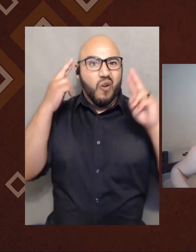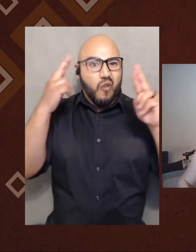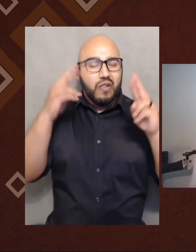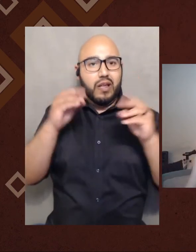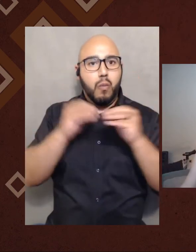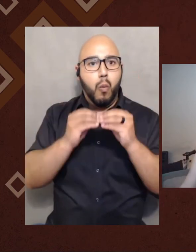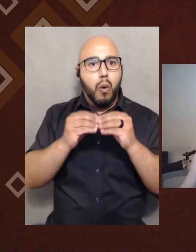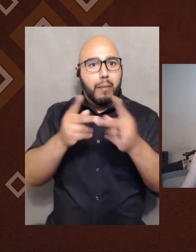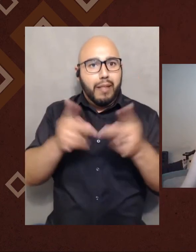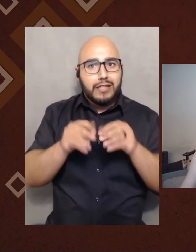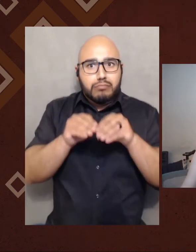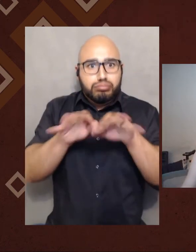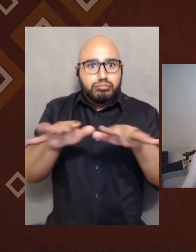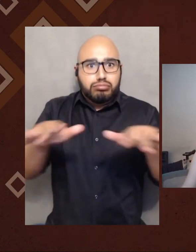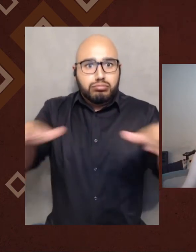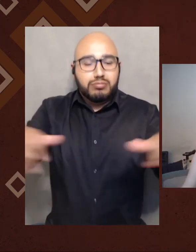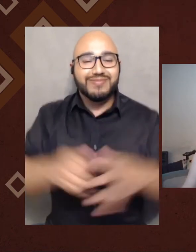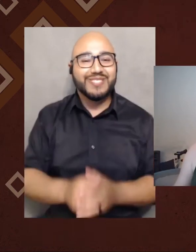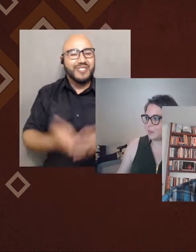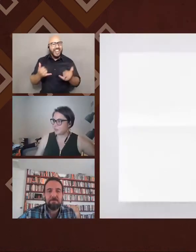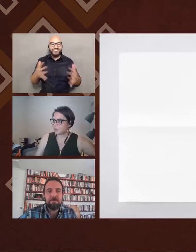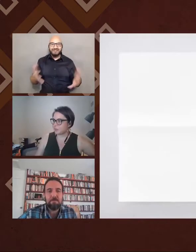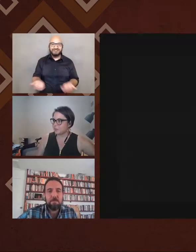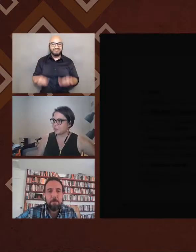hop in to the presentation.